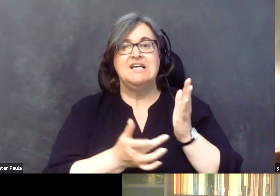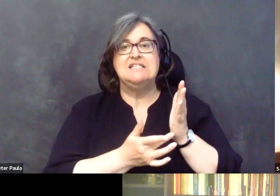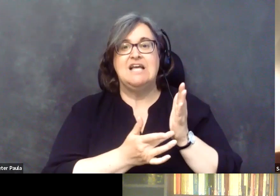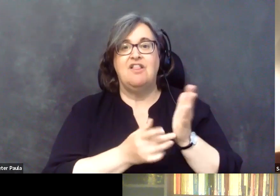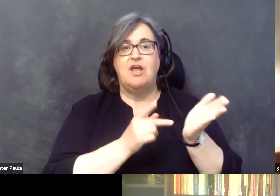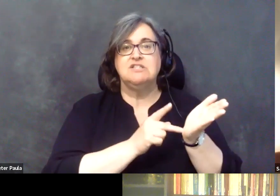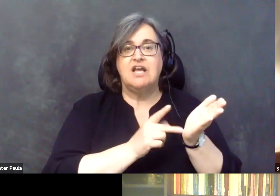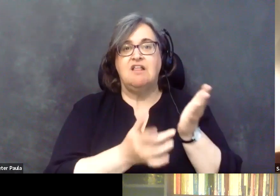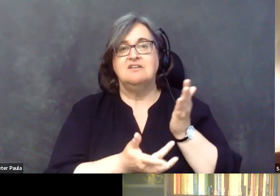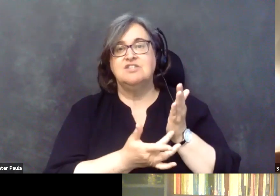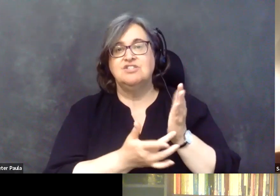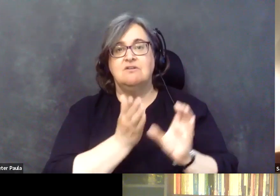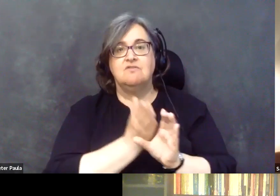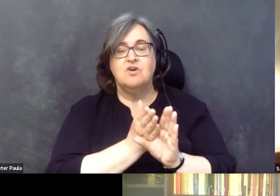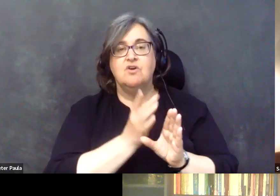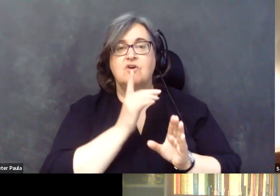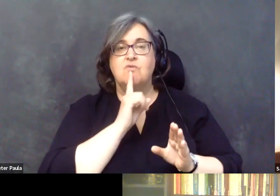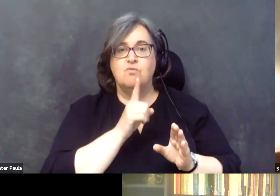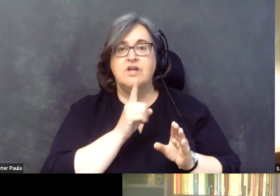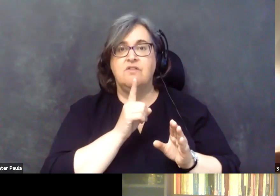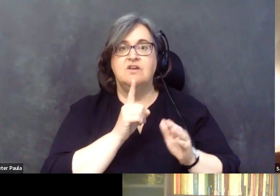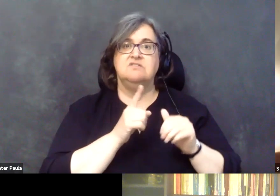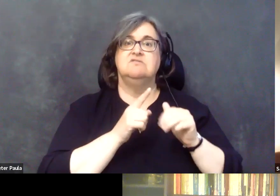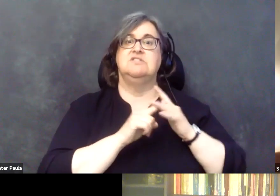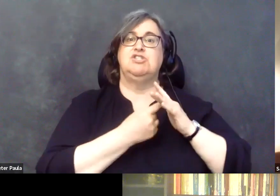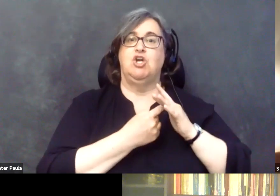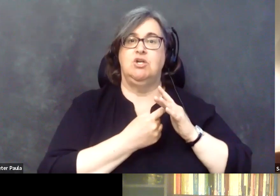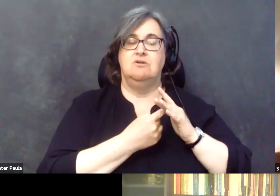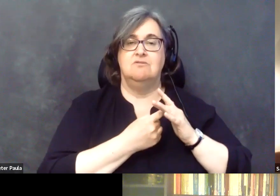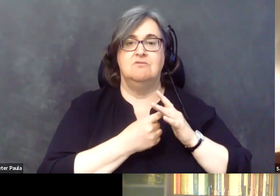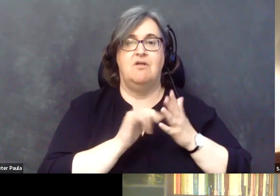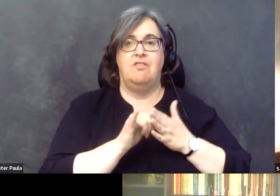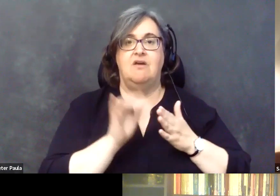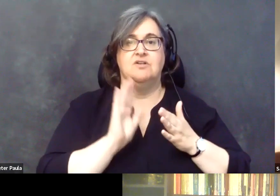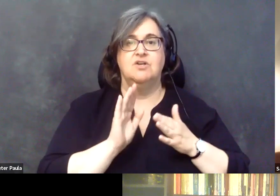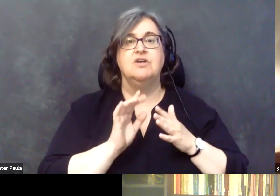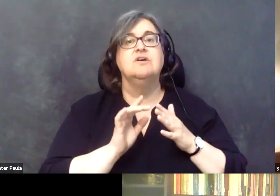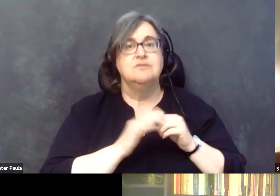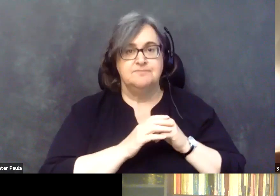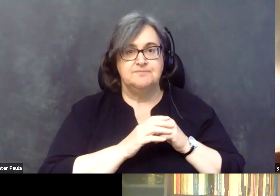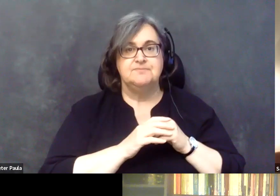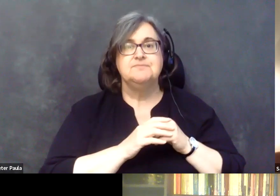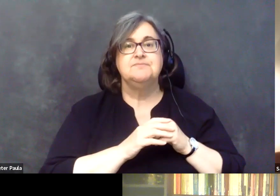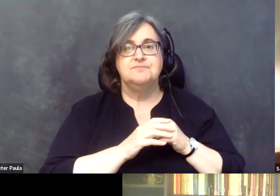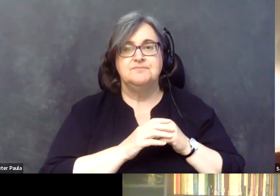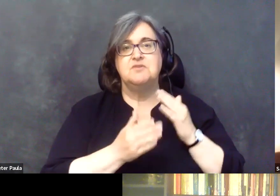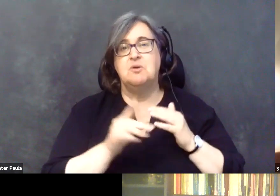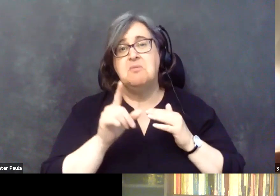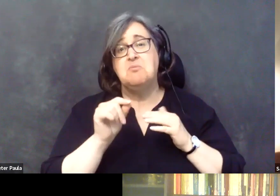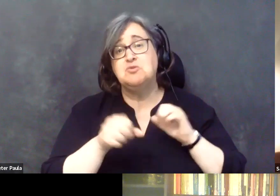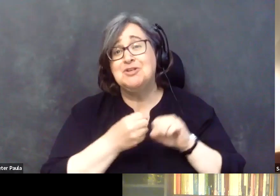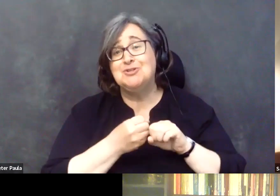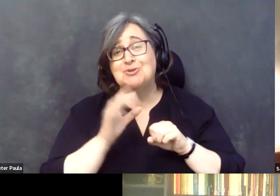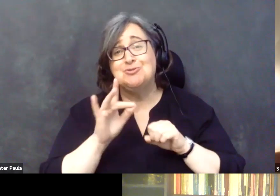are actually the forerunners in telehealth. People were doing that. And especially in the VA system, maybe 20, 25